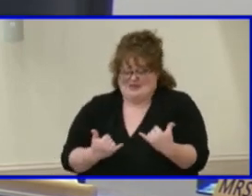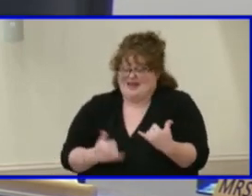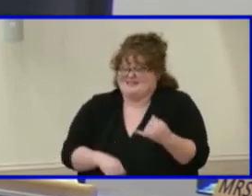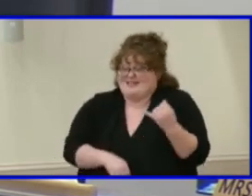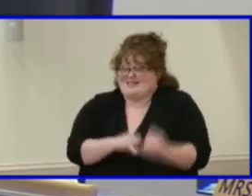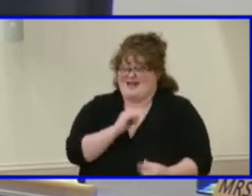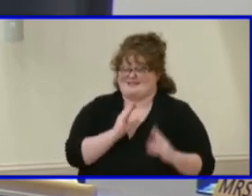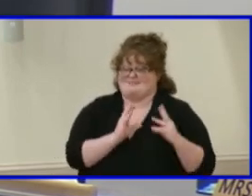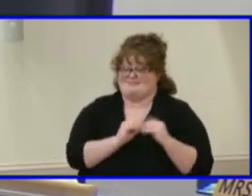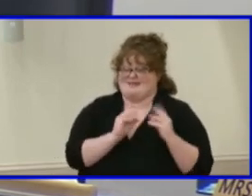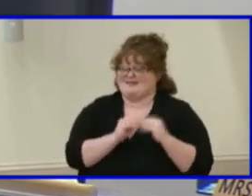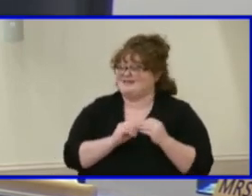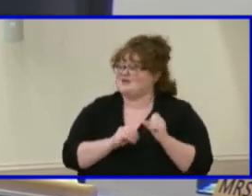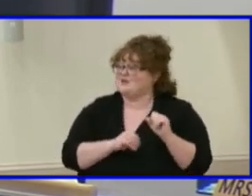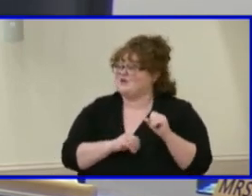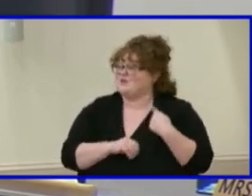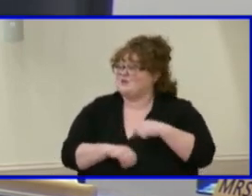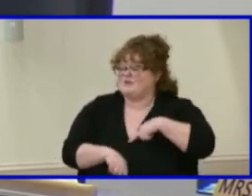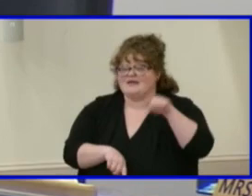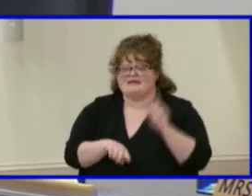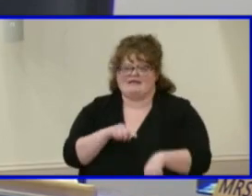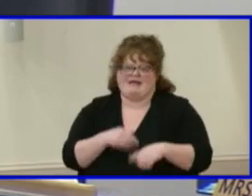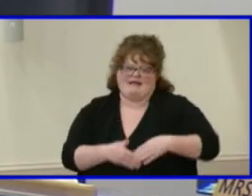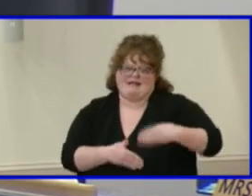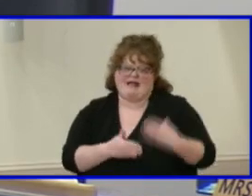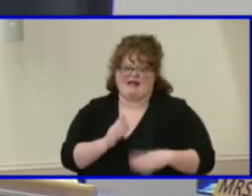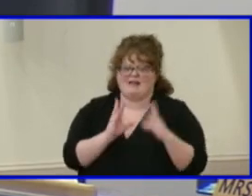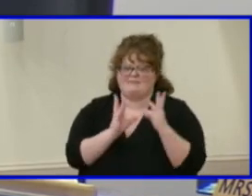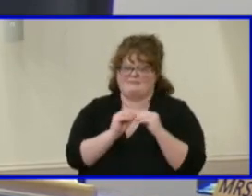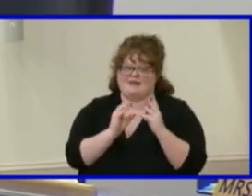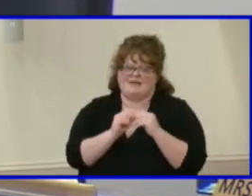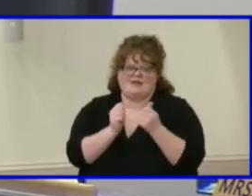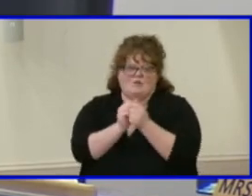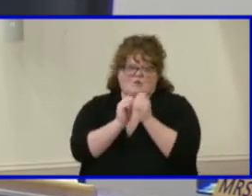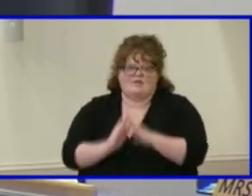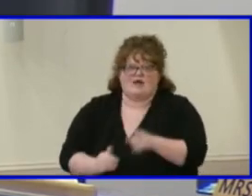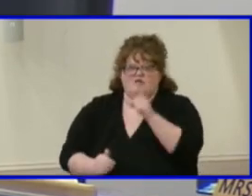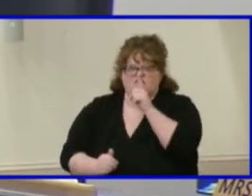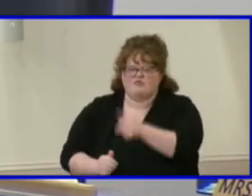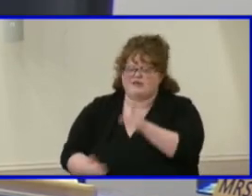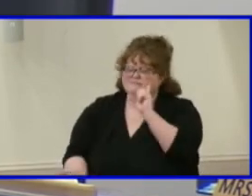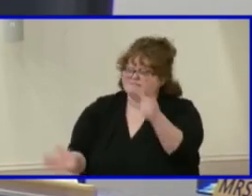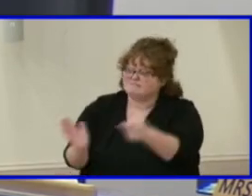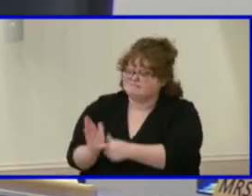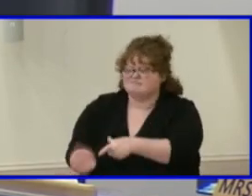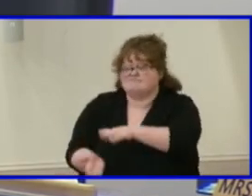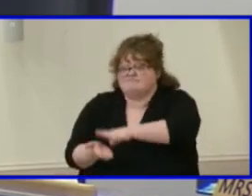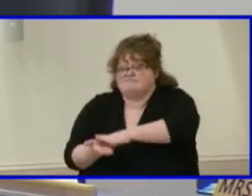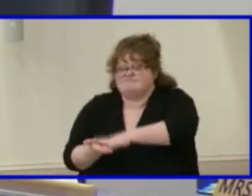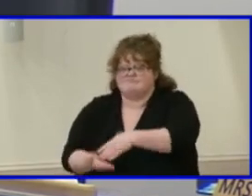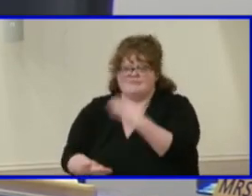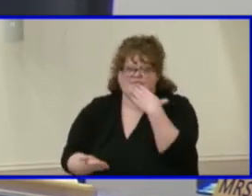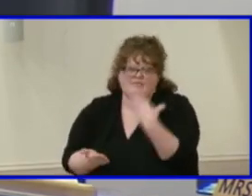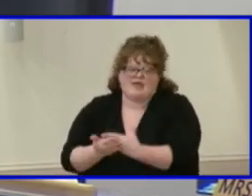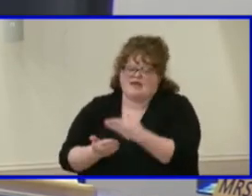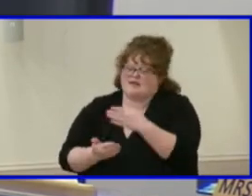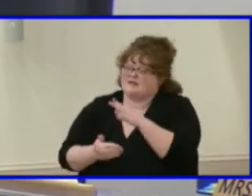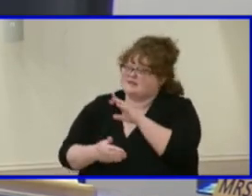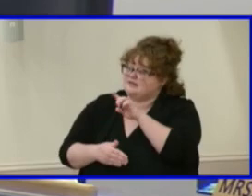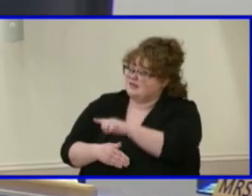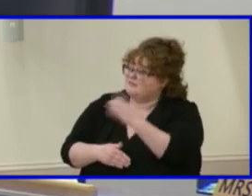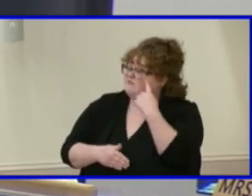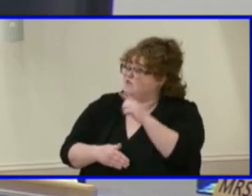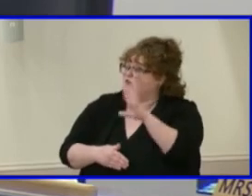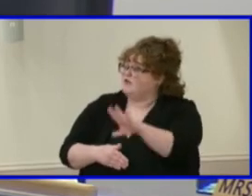could not end this meeting without taking a moment to acknowledge him and thank him for his tremendous service